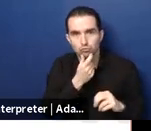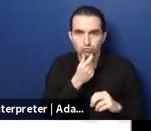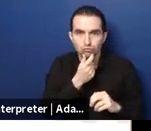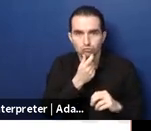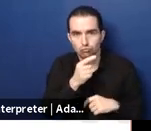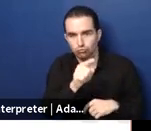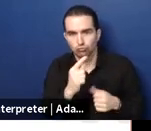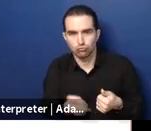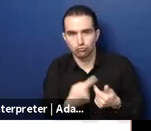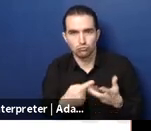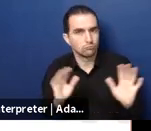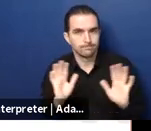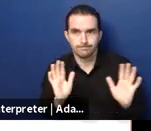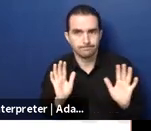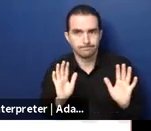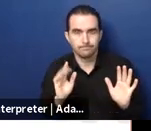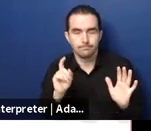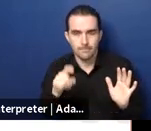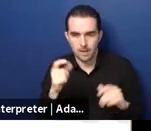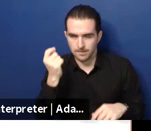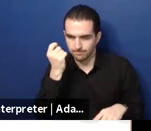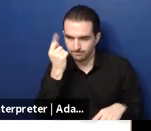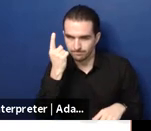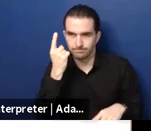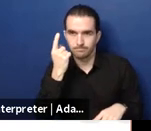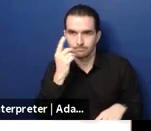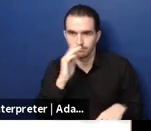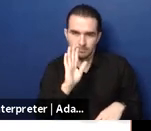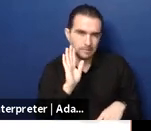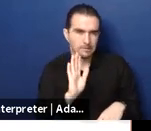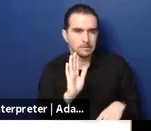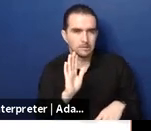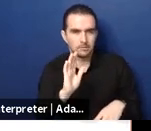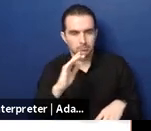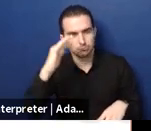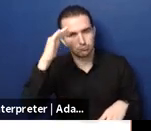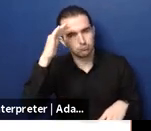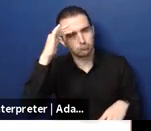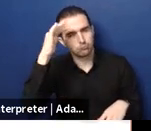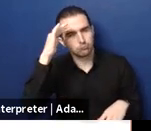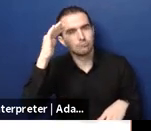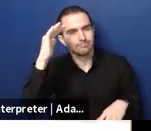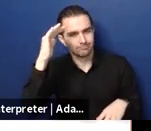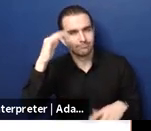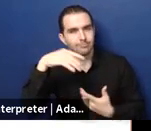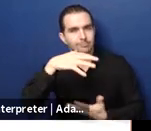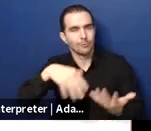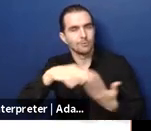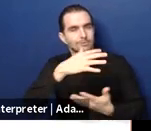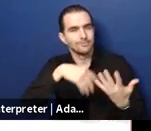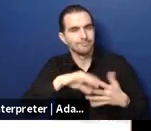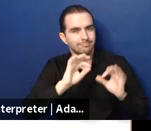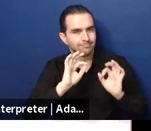the quality of life of persons with disabilities in the future so we must just make sure that we can retain all the key